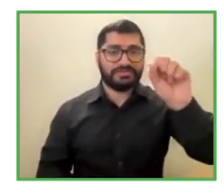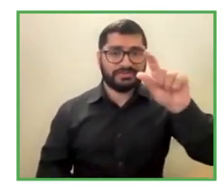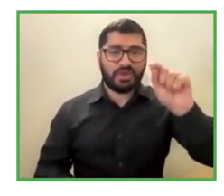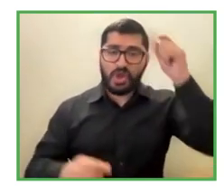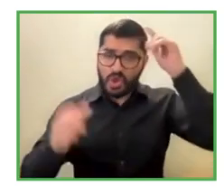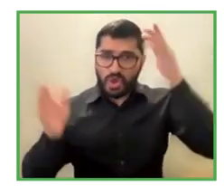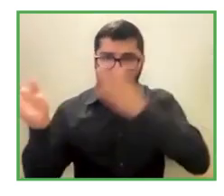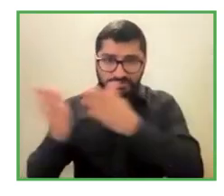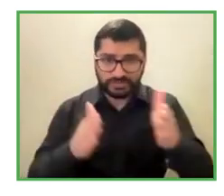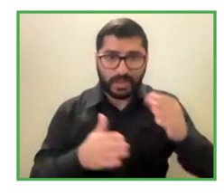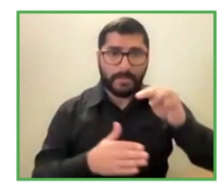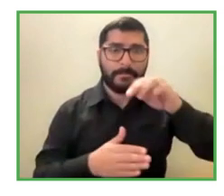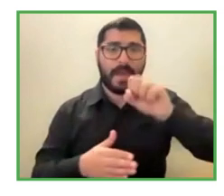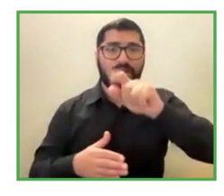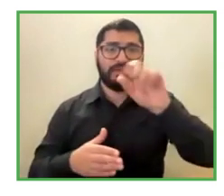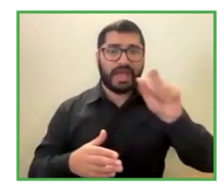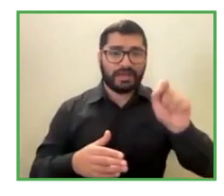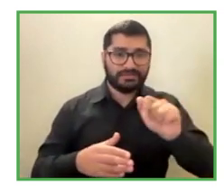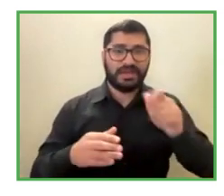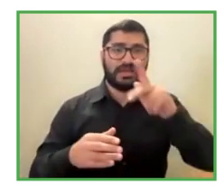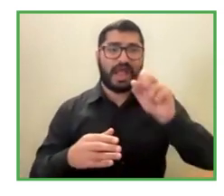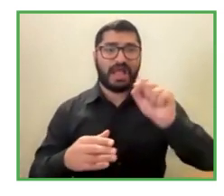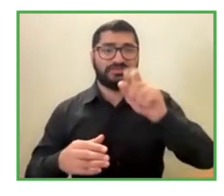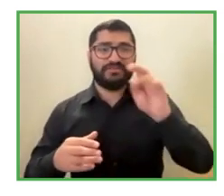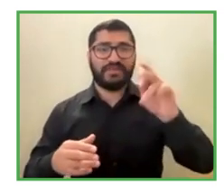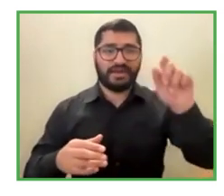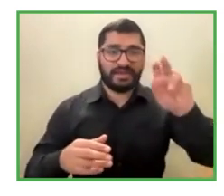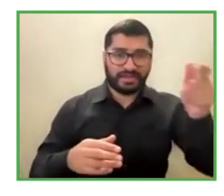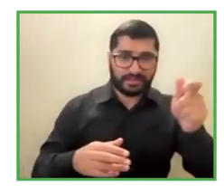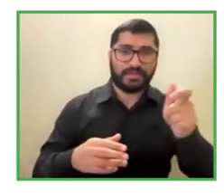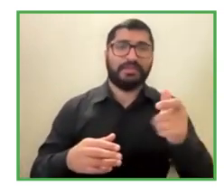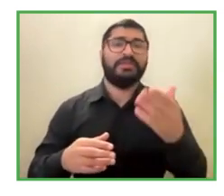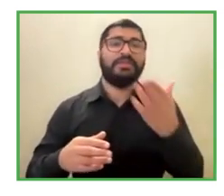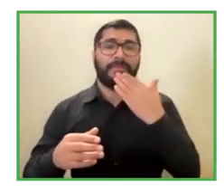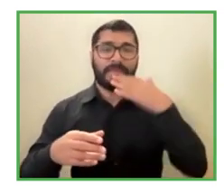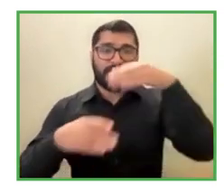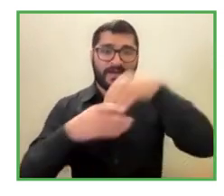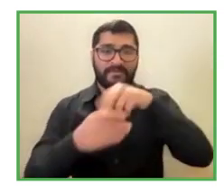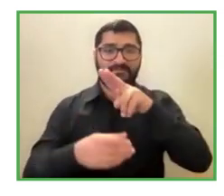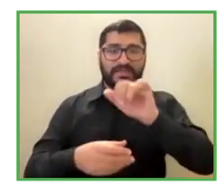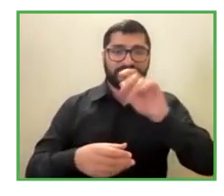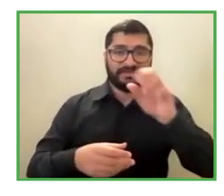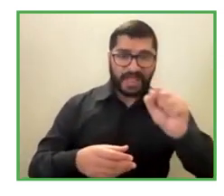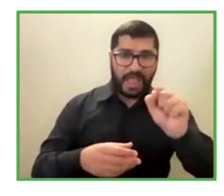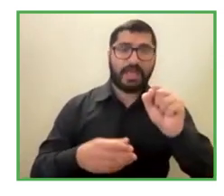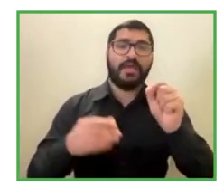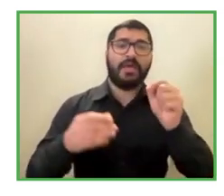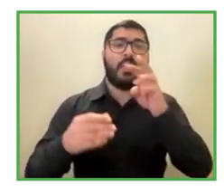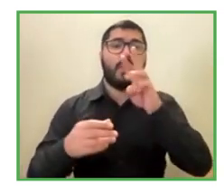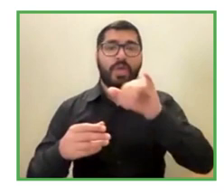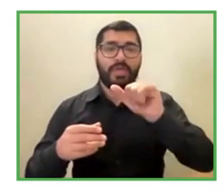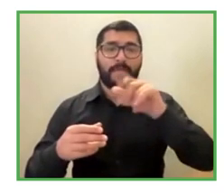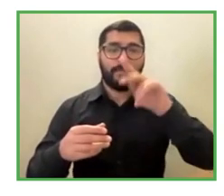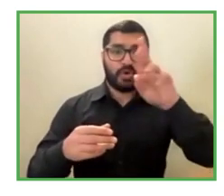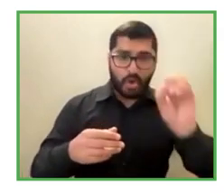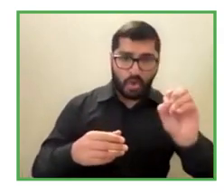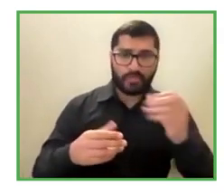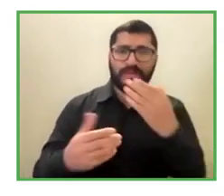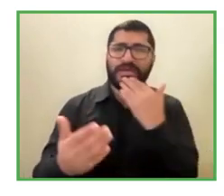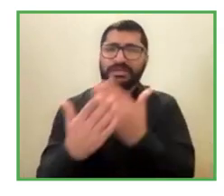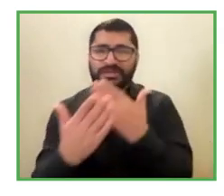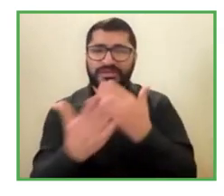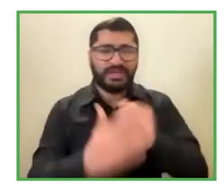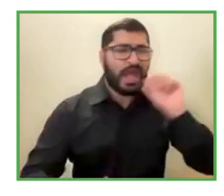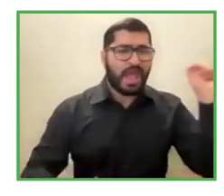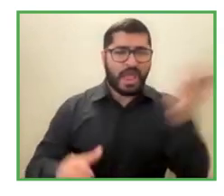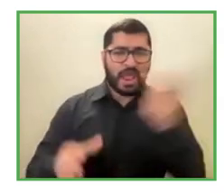Caceres from Zekeberger, Javidja Rao from Wipro, and thank you to all the organizers